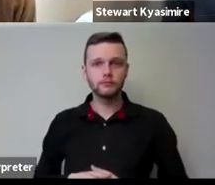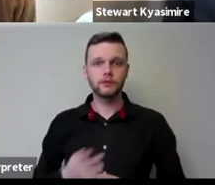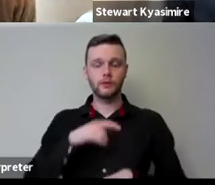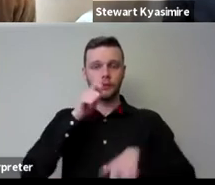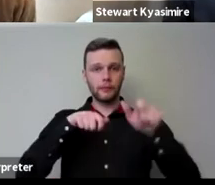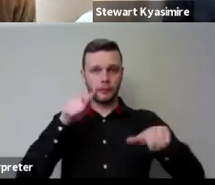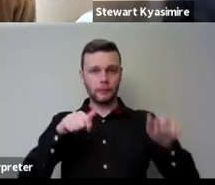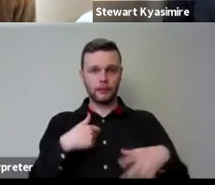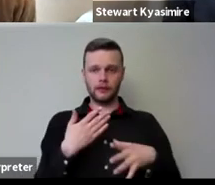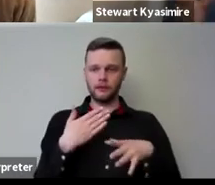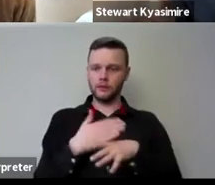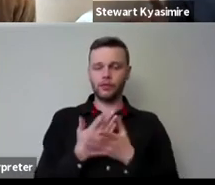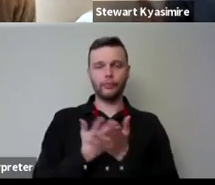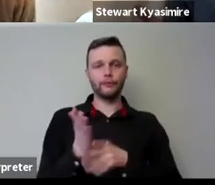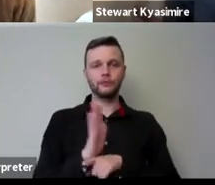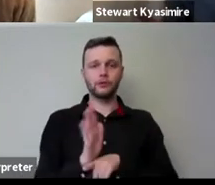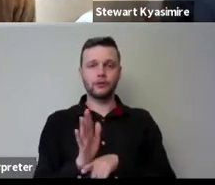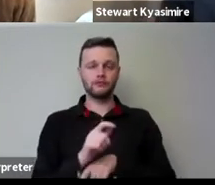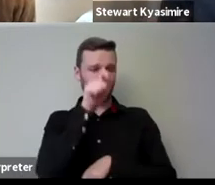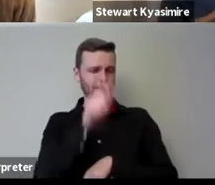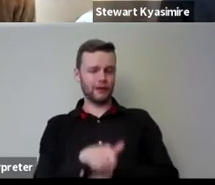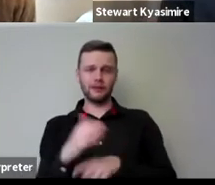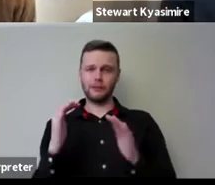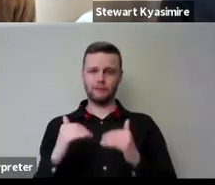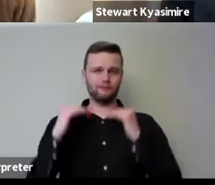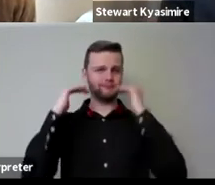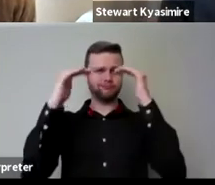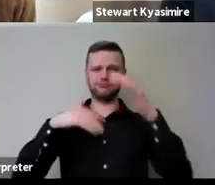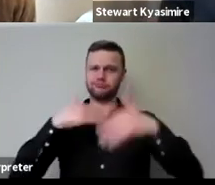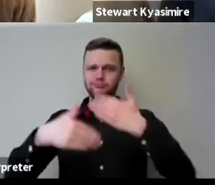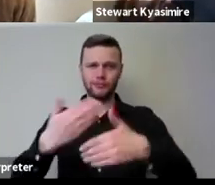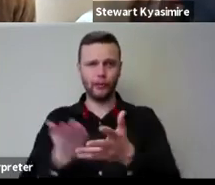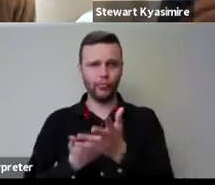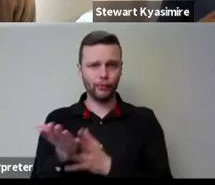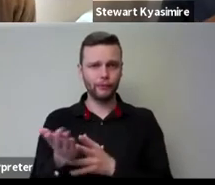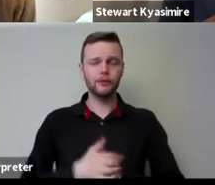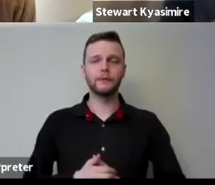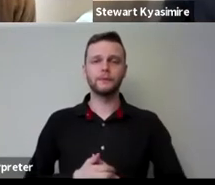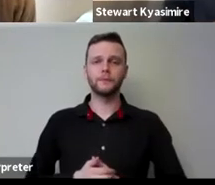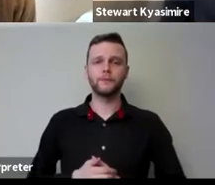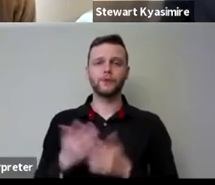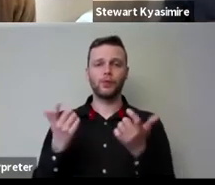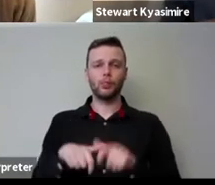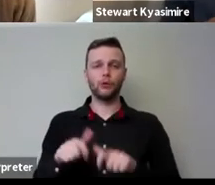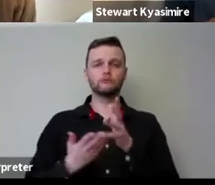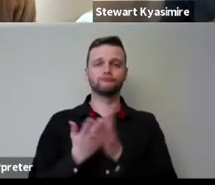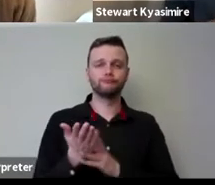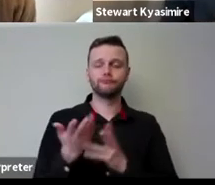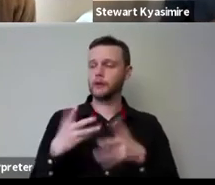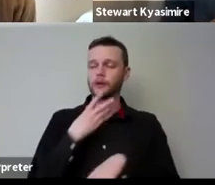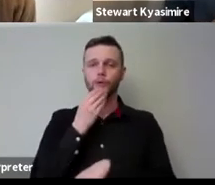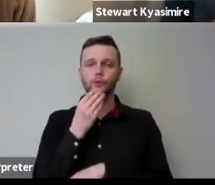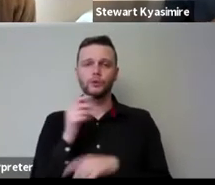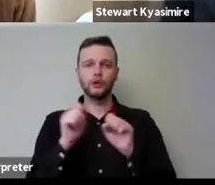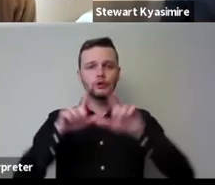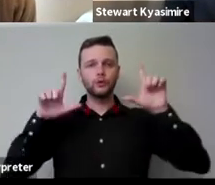was in the documentary has excelled through um i could sell through this um lockdown and used um youtube